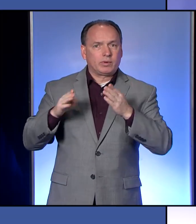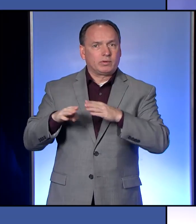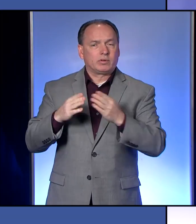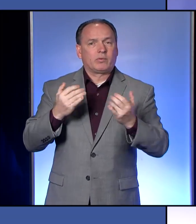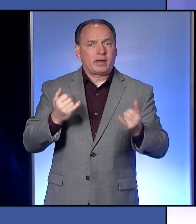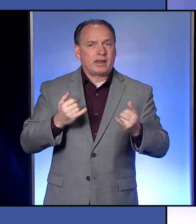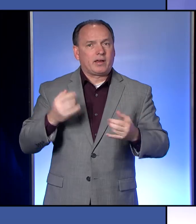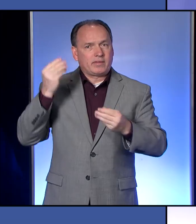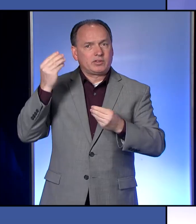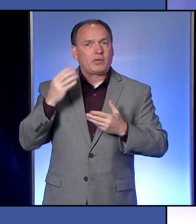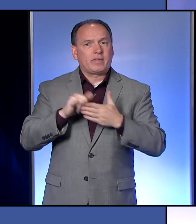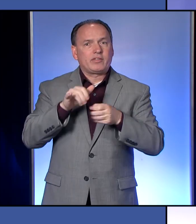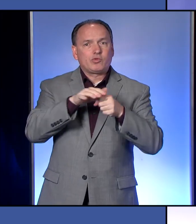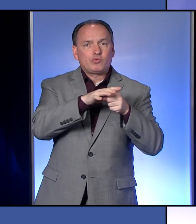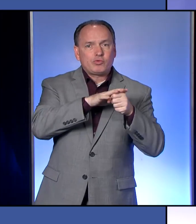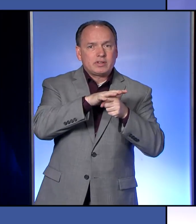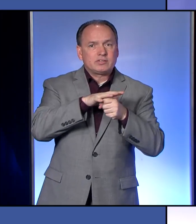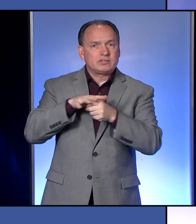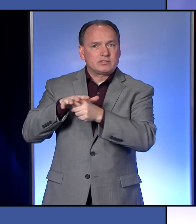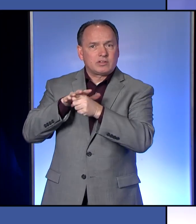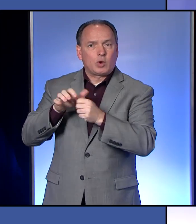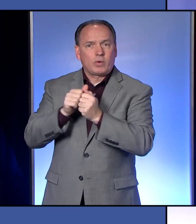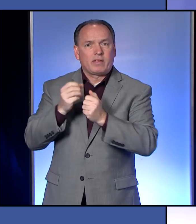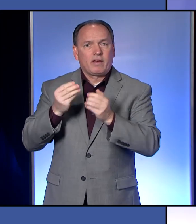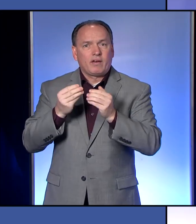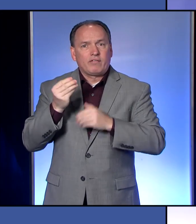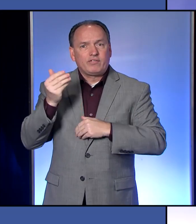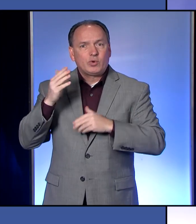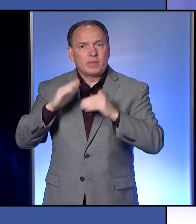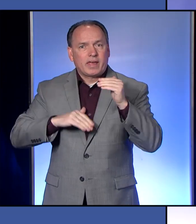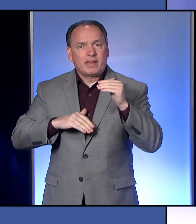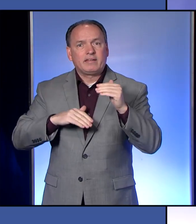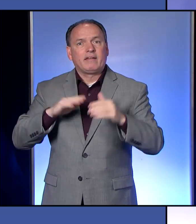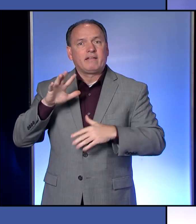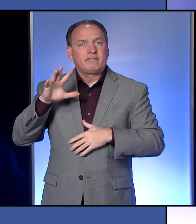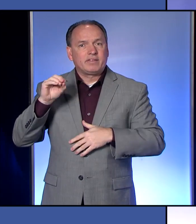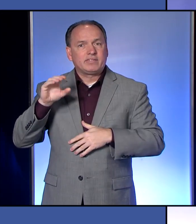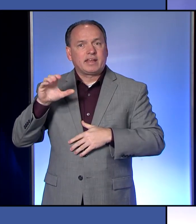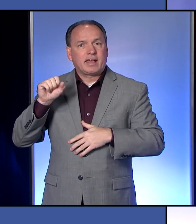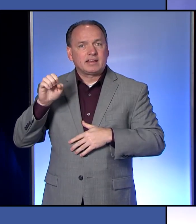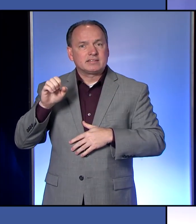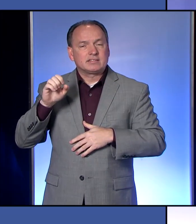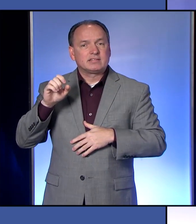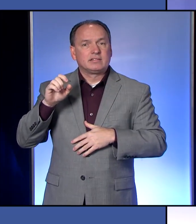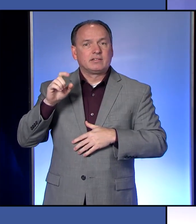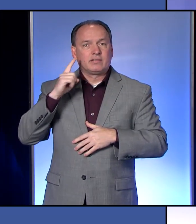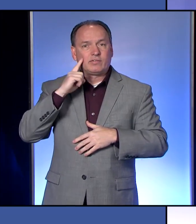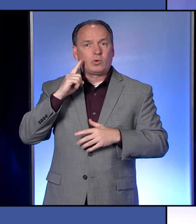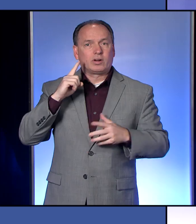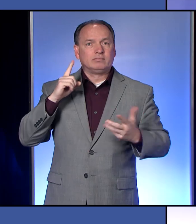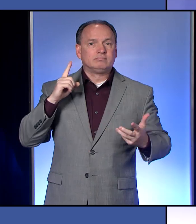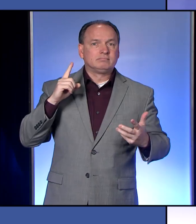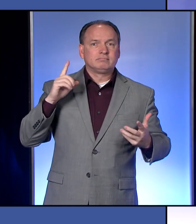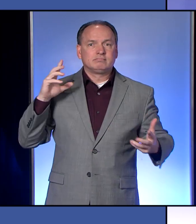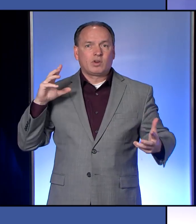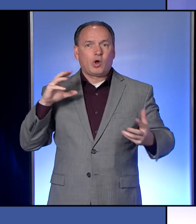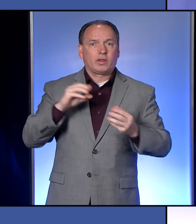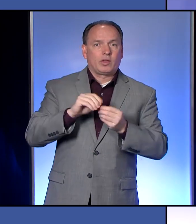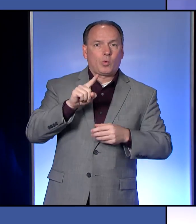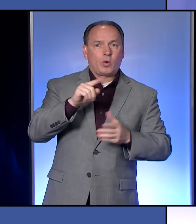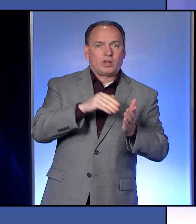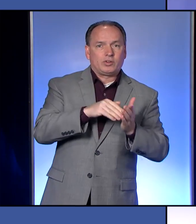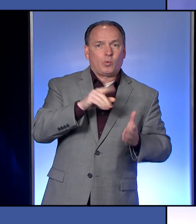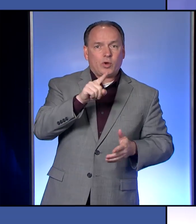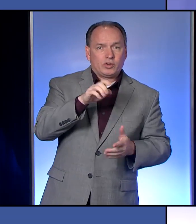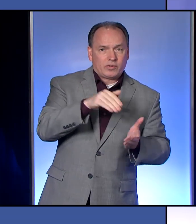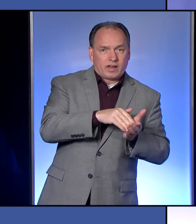that the regions with fewer than 50 cases per 100,000 residents over